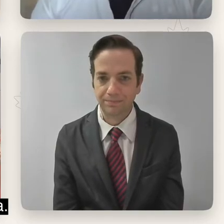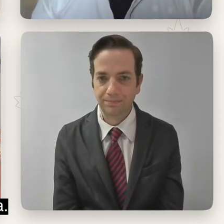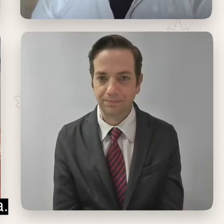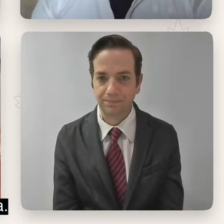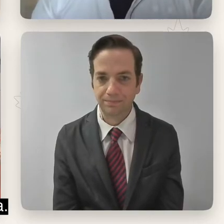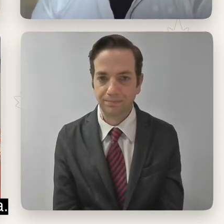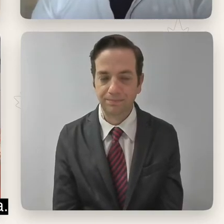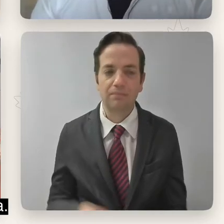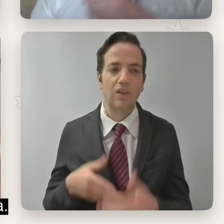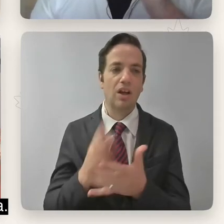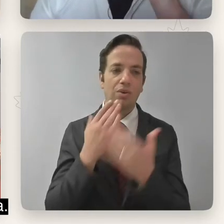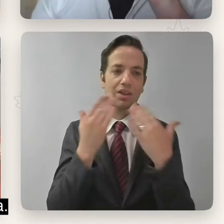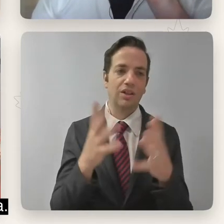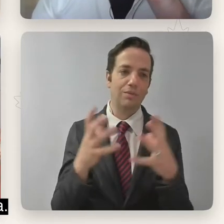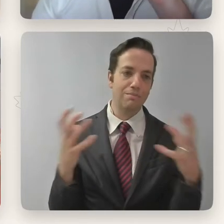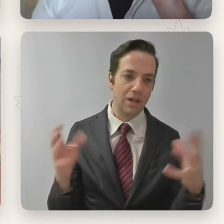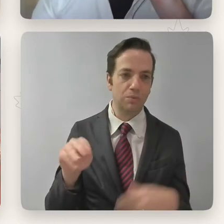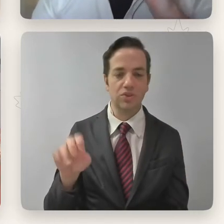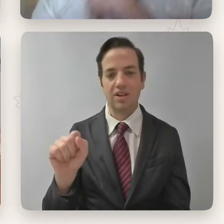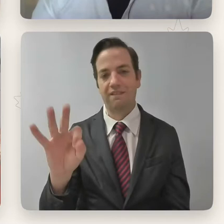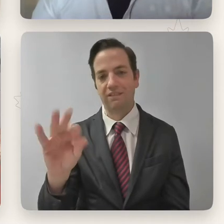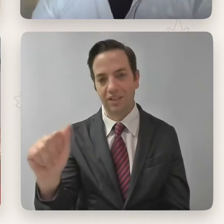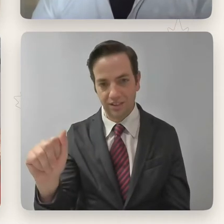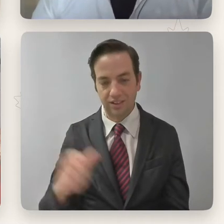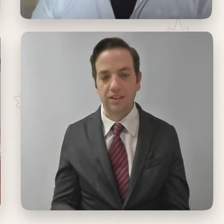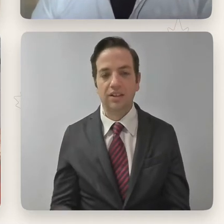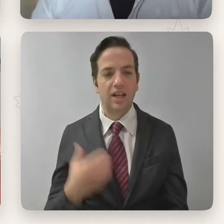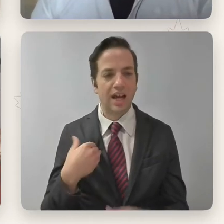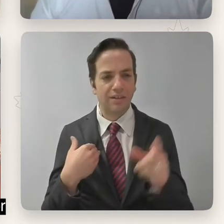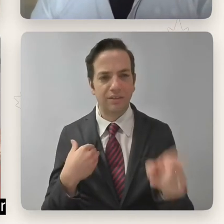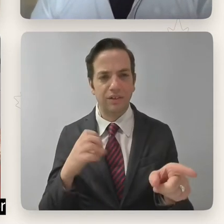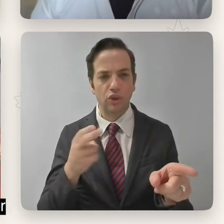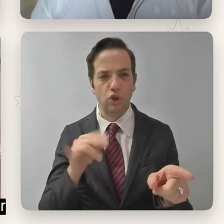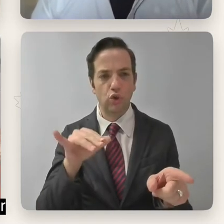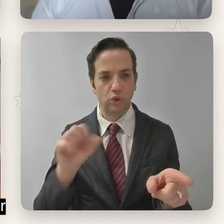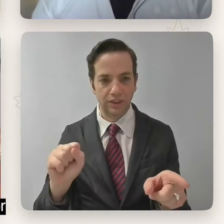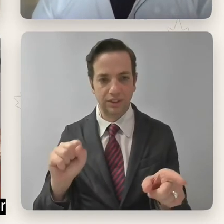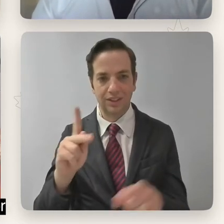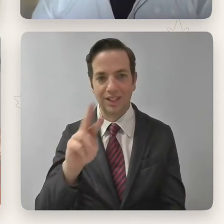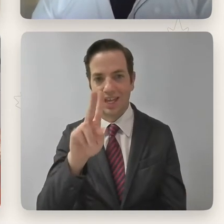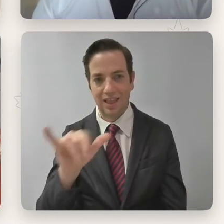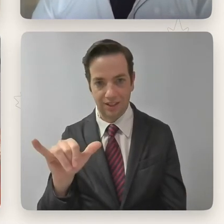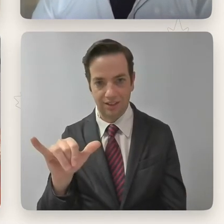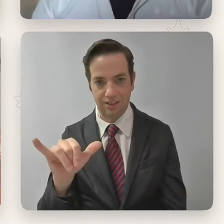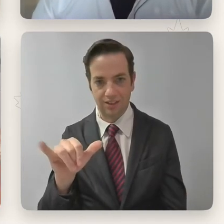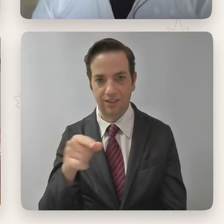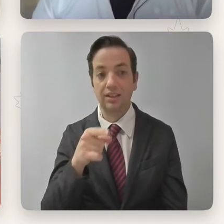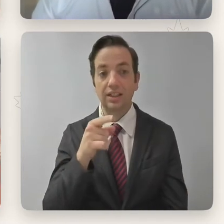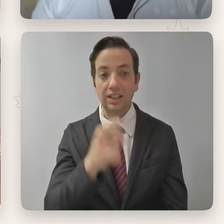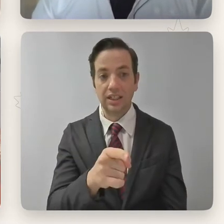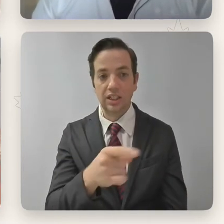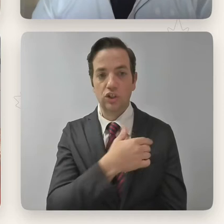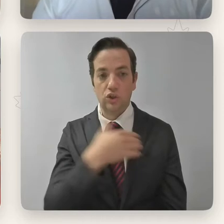All right. Thank you very much, Mustafa. Uh, we also have with us Chris Kelly. Uh, Chris is a Toronto based actor and Olympic associate